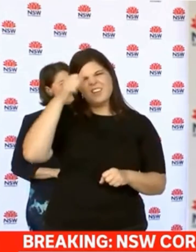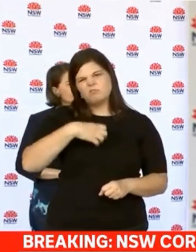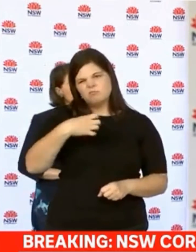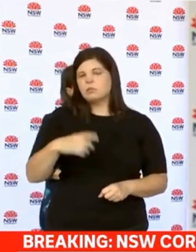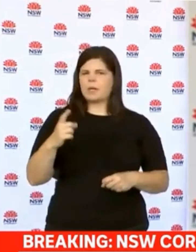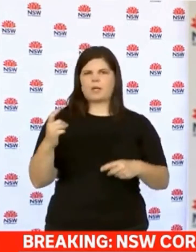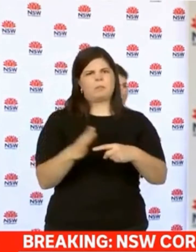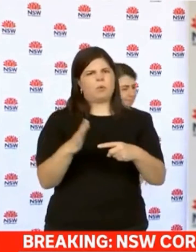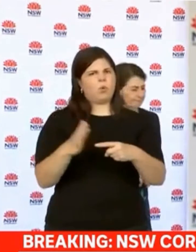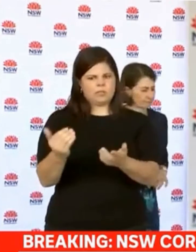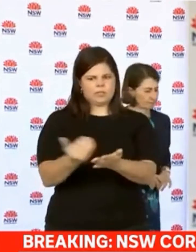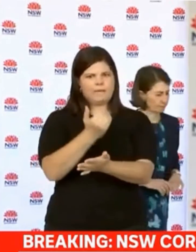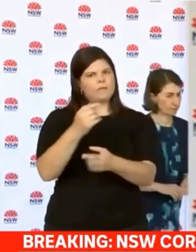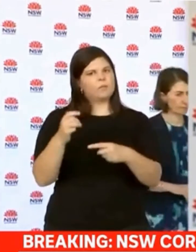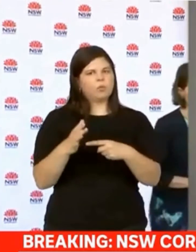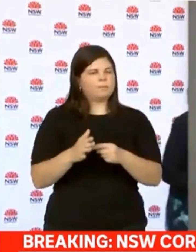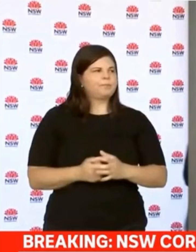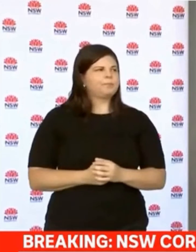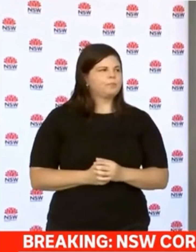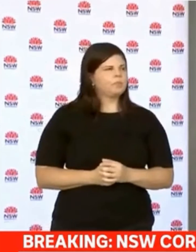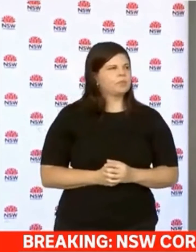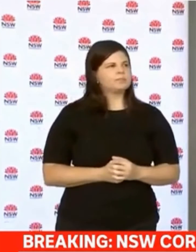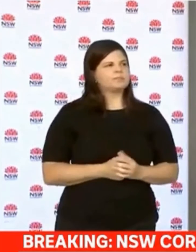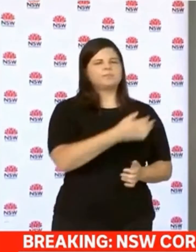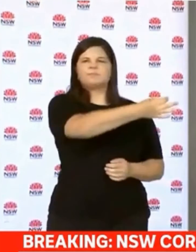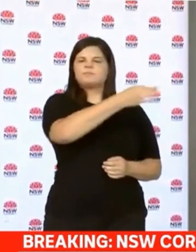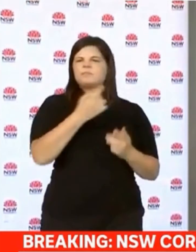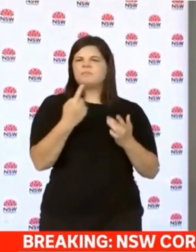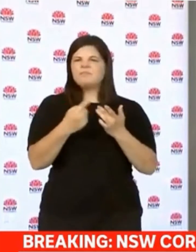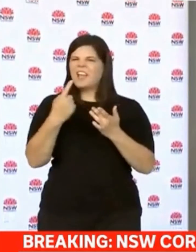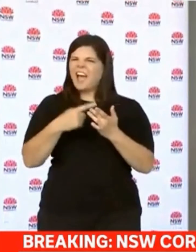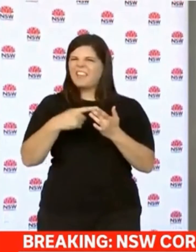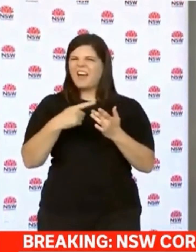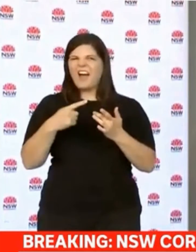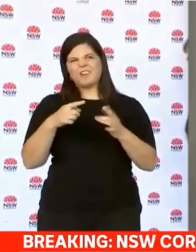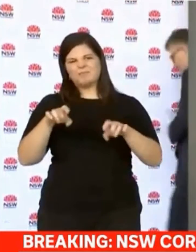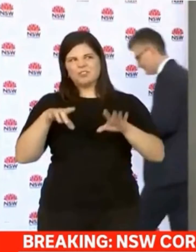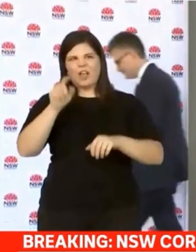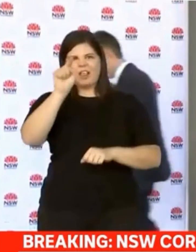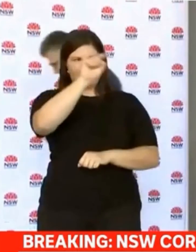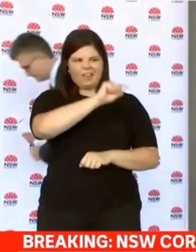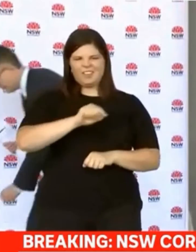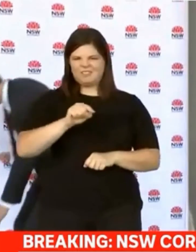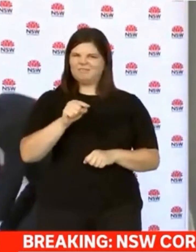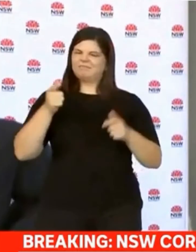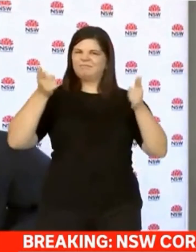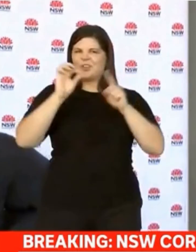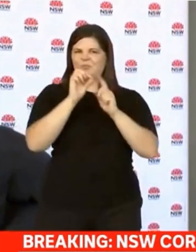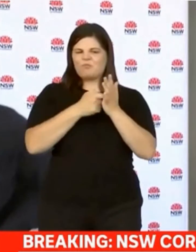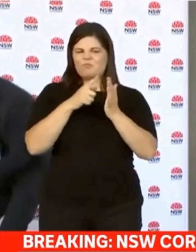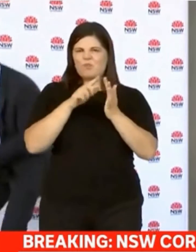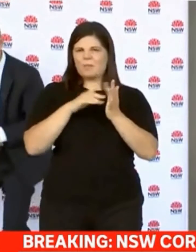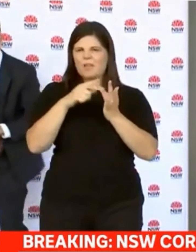everyone else. There's been a lot of commentary from other states, Premiers, in regards to New South Wales' response to COVID.